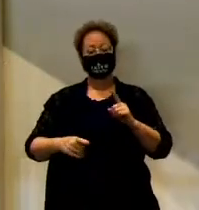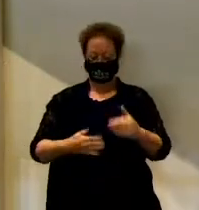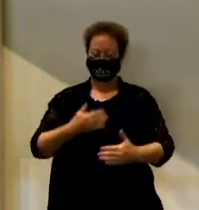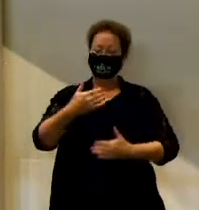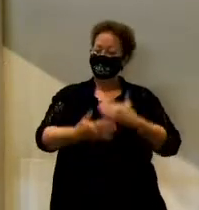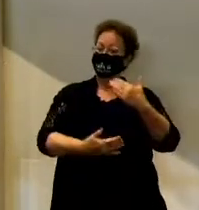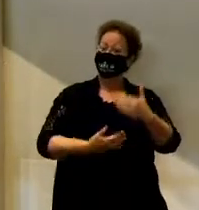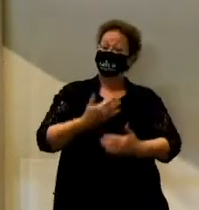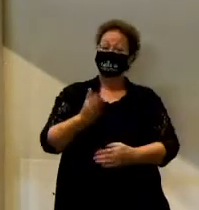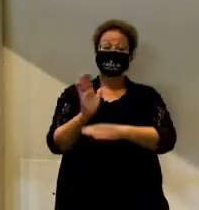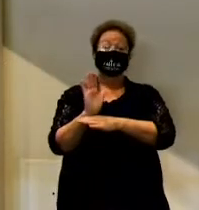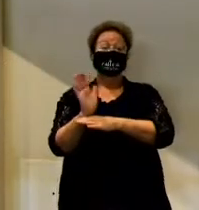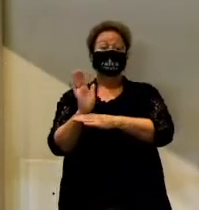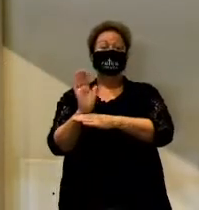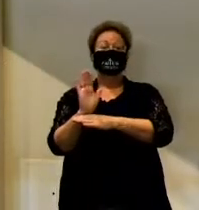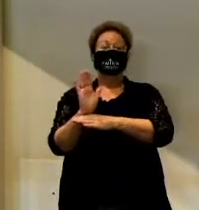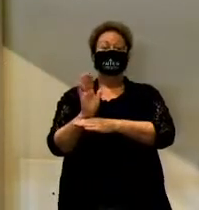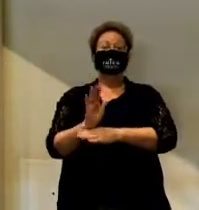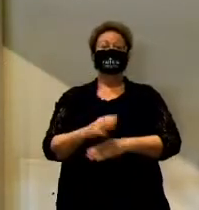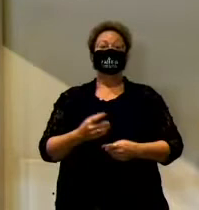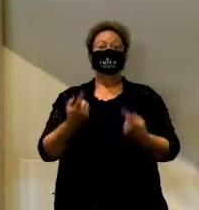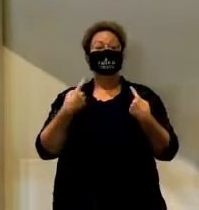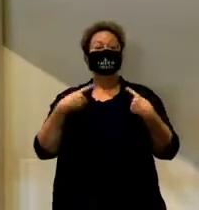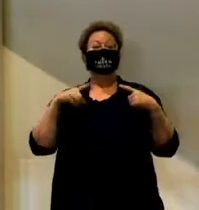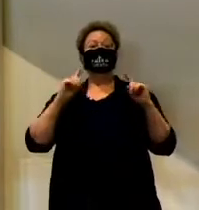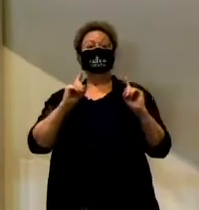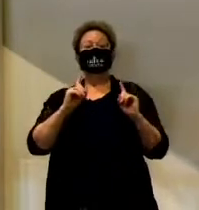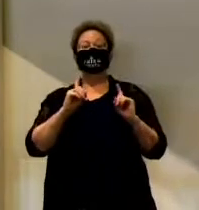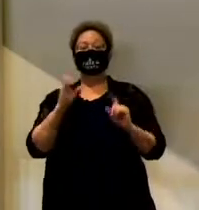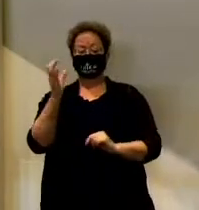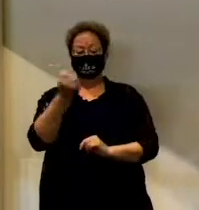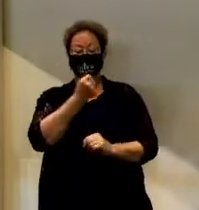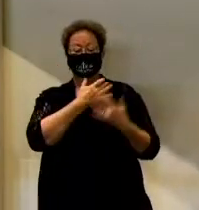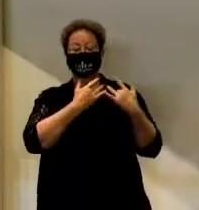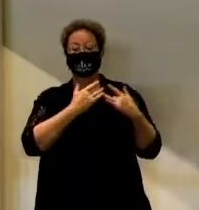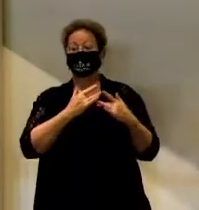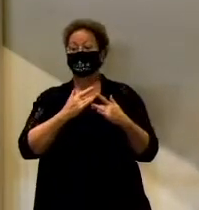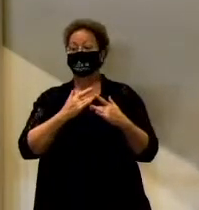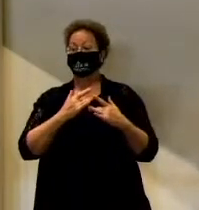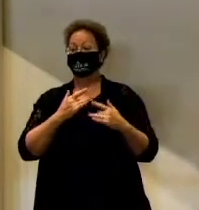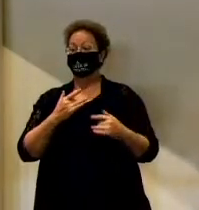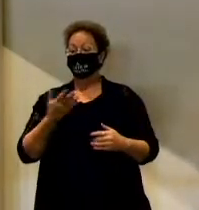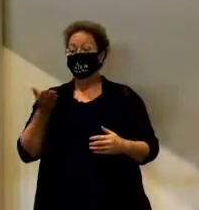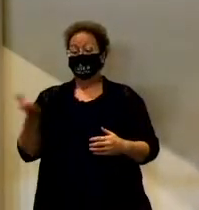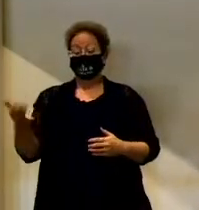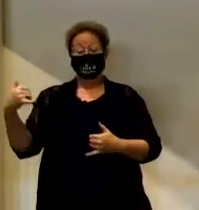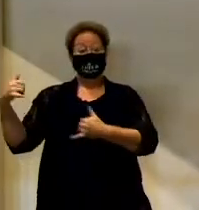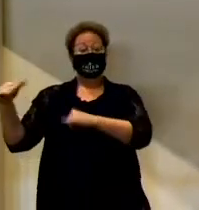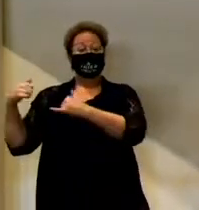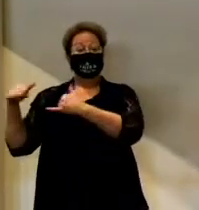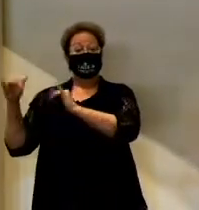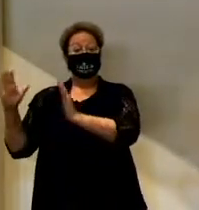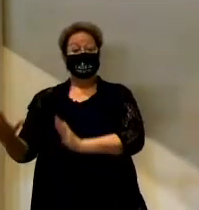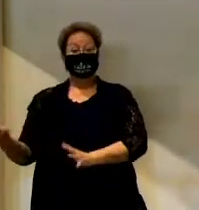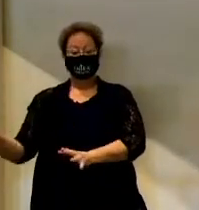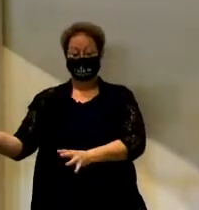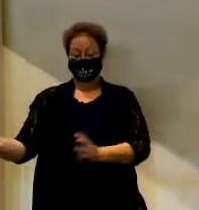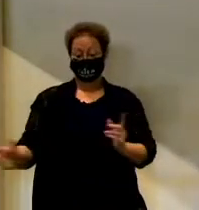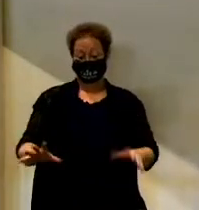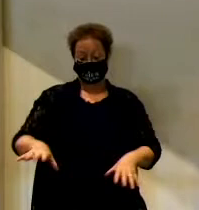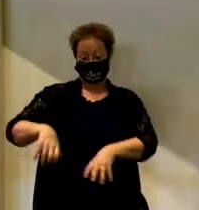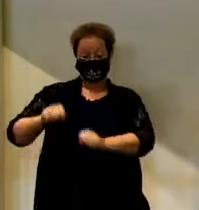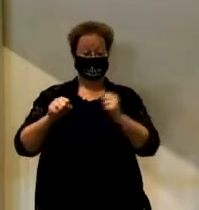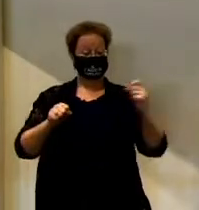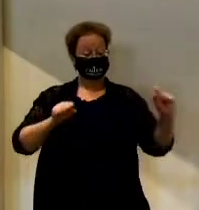goes on, Calvin wins over his heart. And at the end of the movie, Tracy actually adopts Calvin, and Calvin moves into his